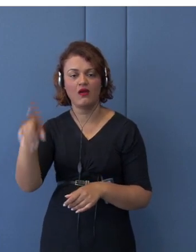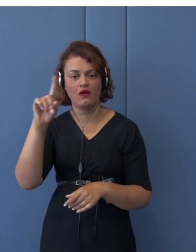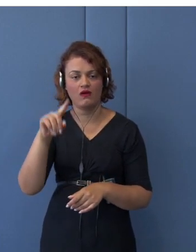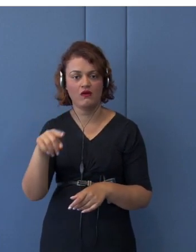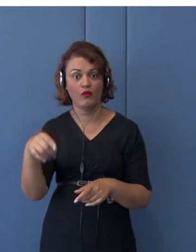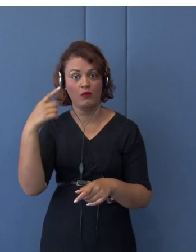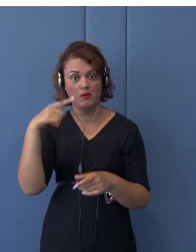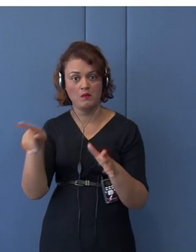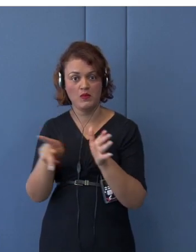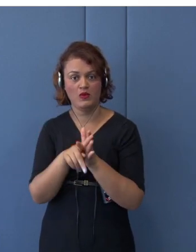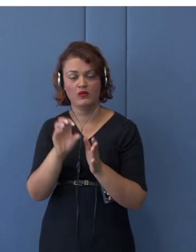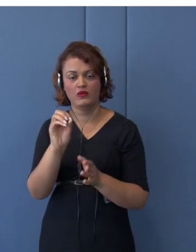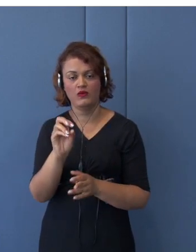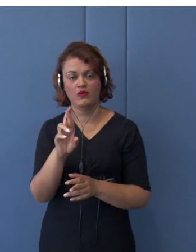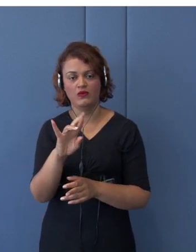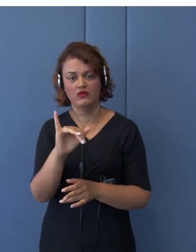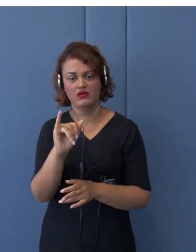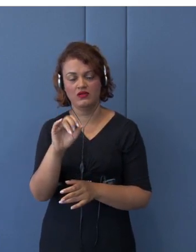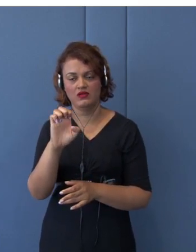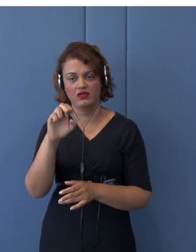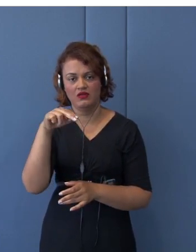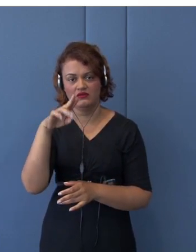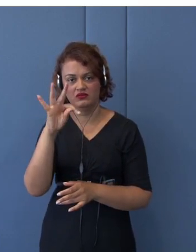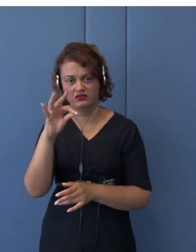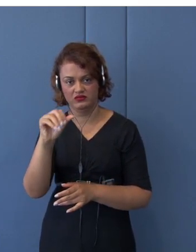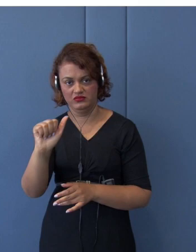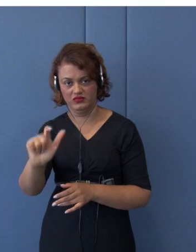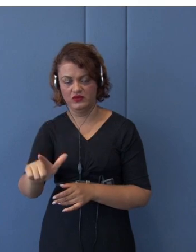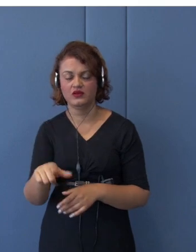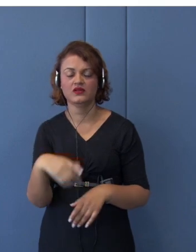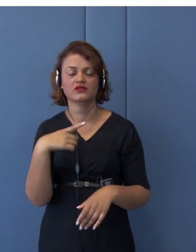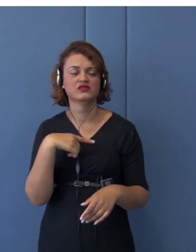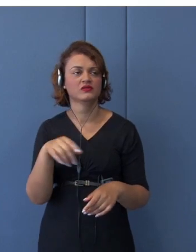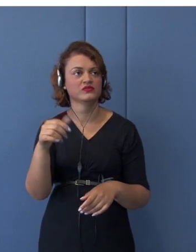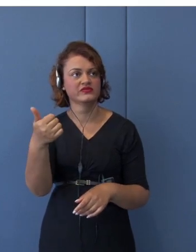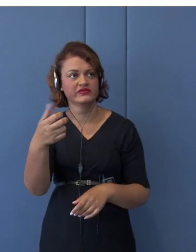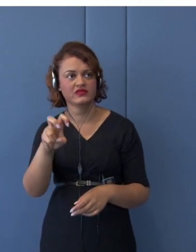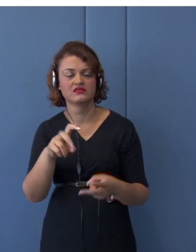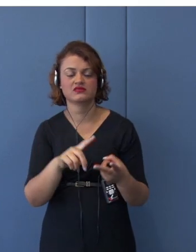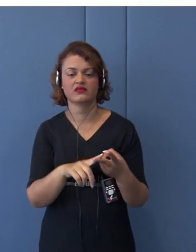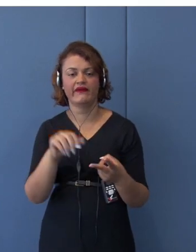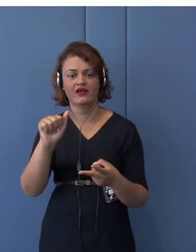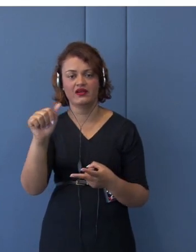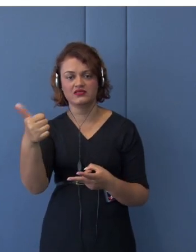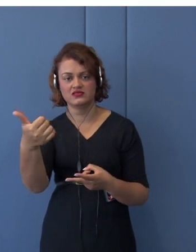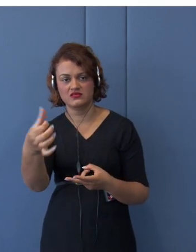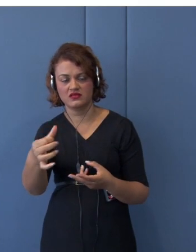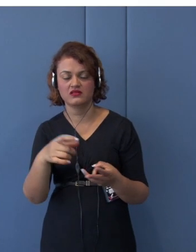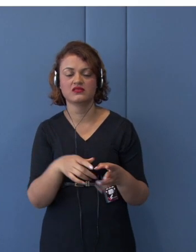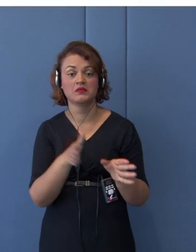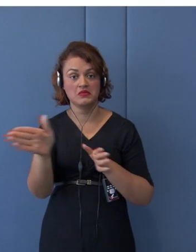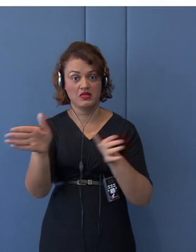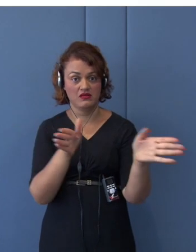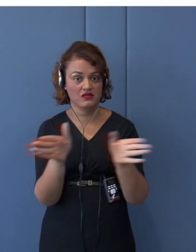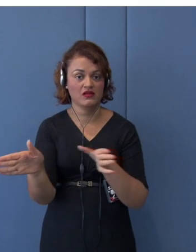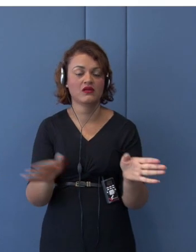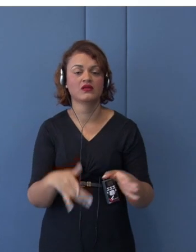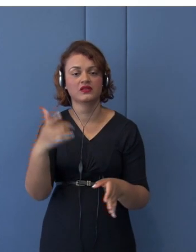15 to 16 bilateral EPAs, plus we have CP, TPP,